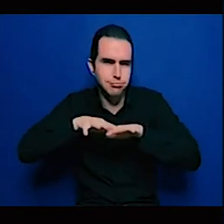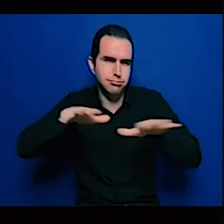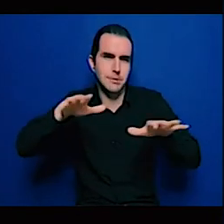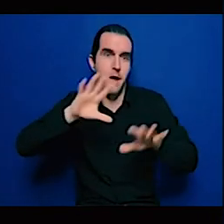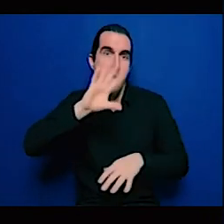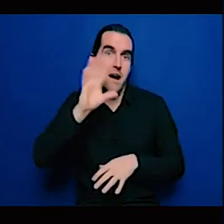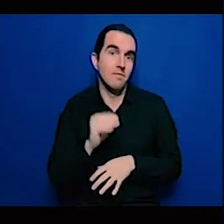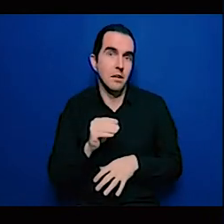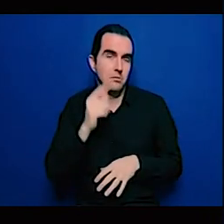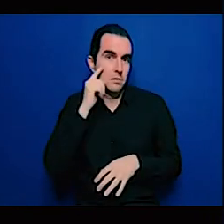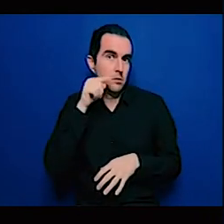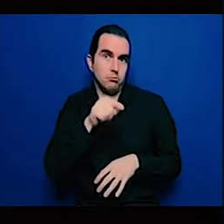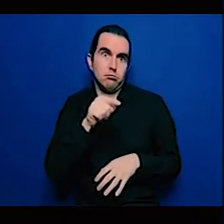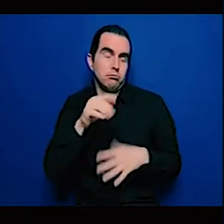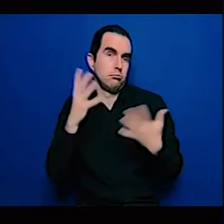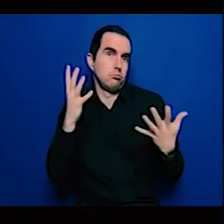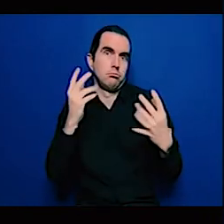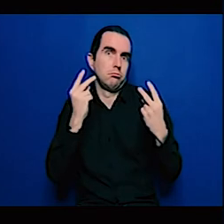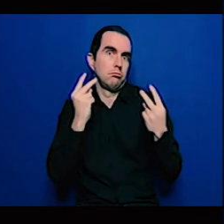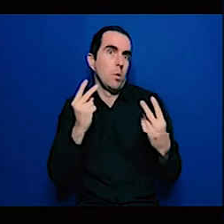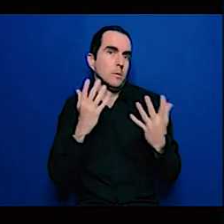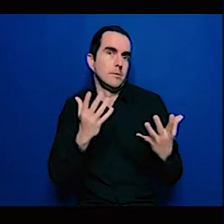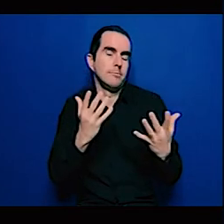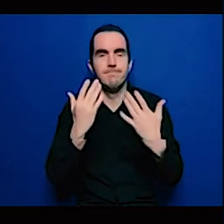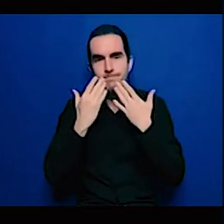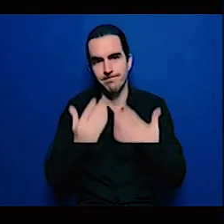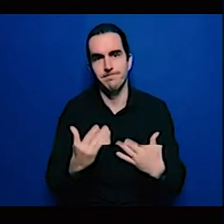minutes if you want to do your closing thoughts